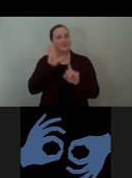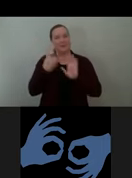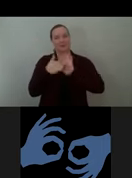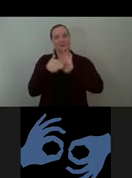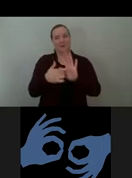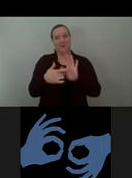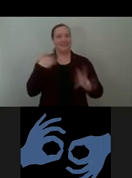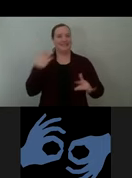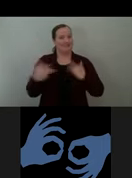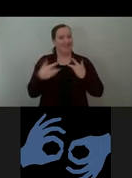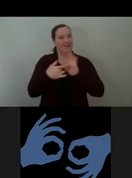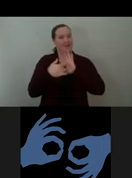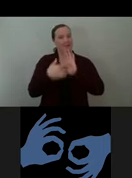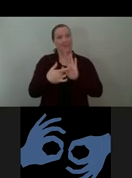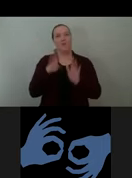much.